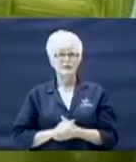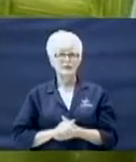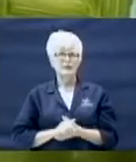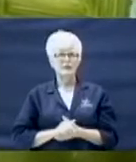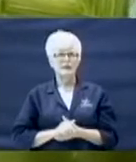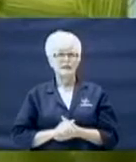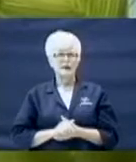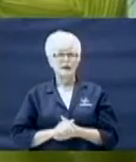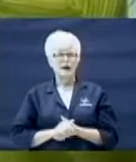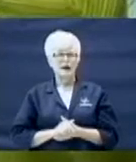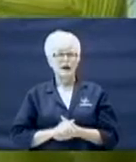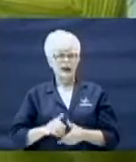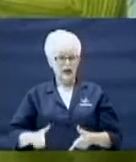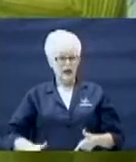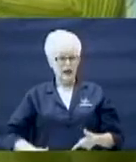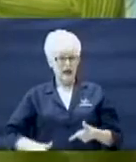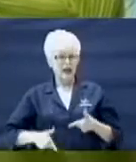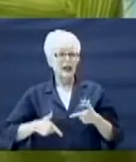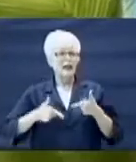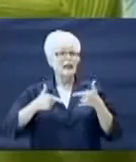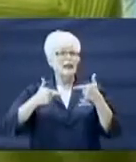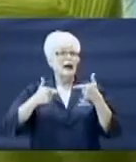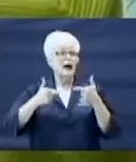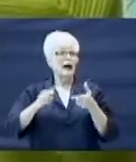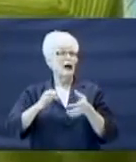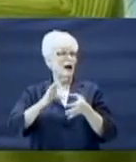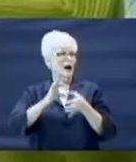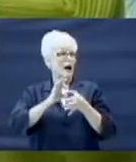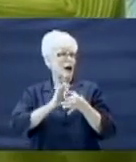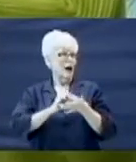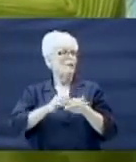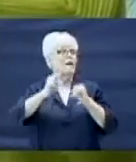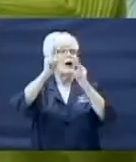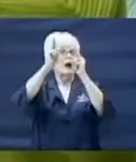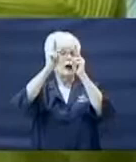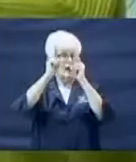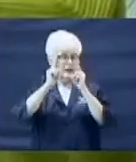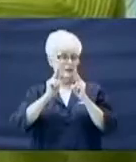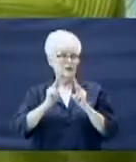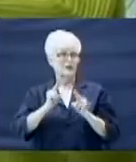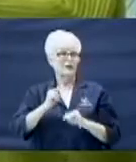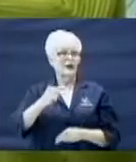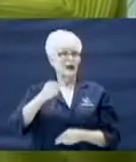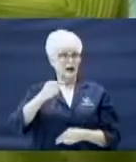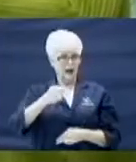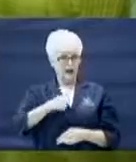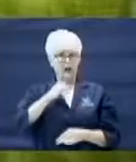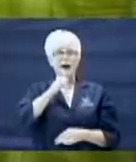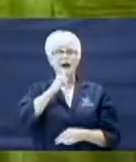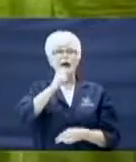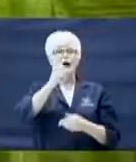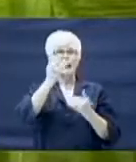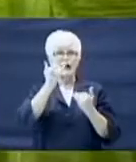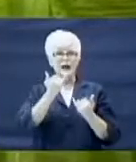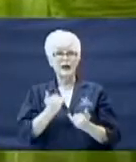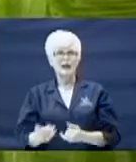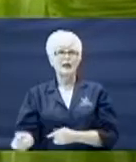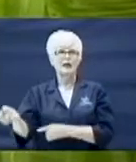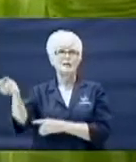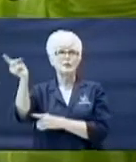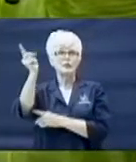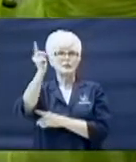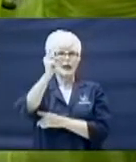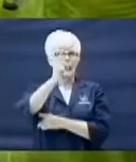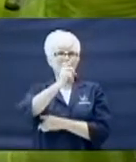A vessel of honor, I am